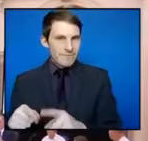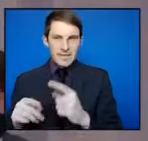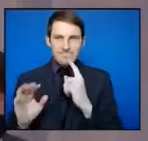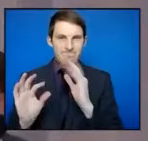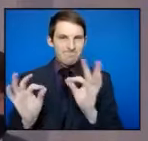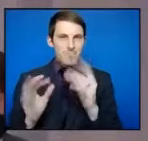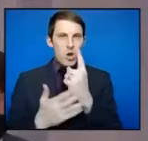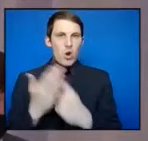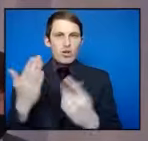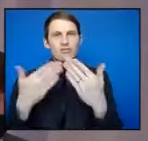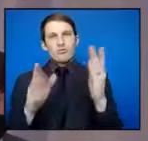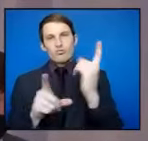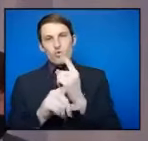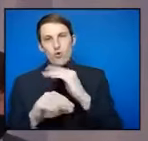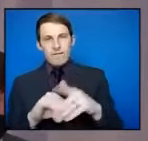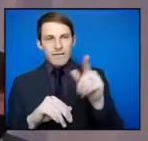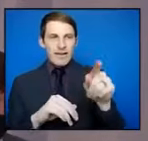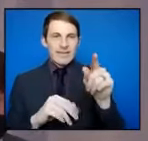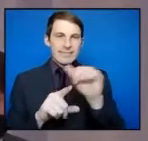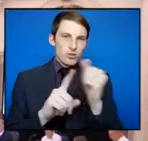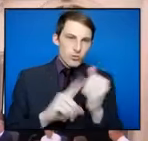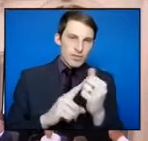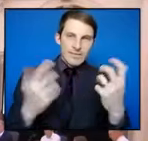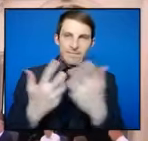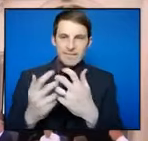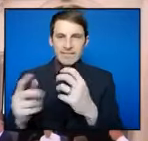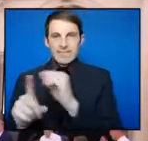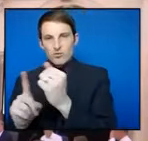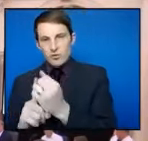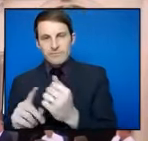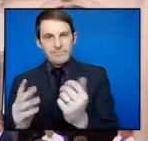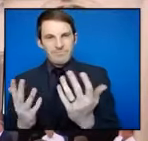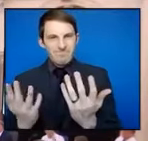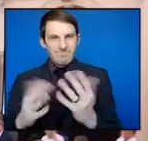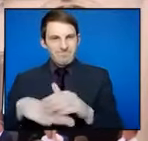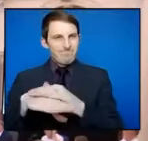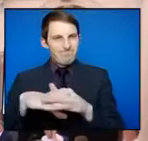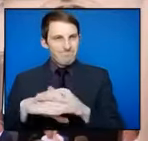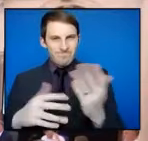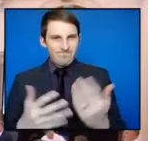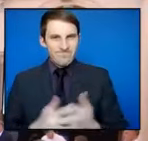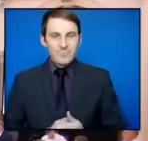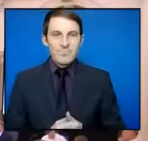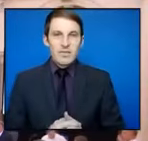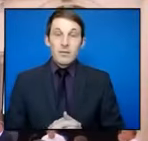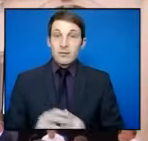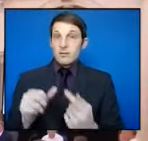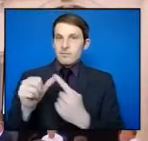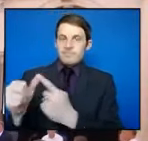about proportionality. They haven't specifically addressed much at all. So, I would say two things.